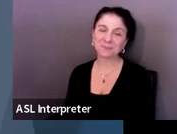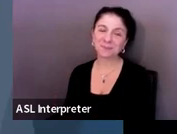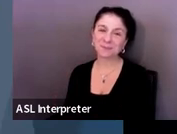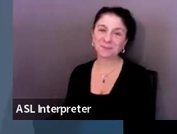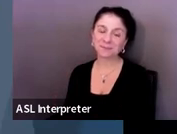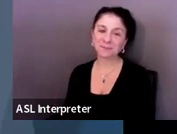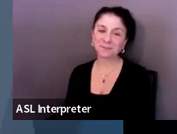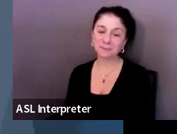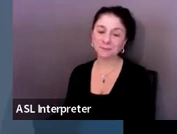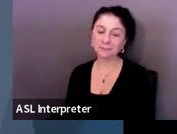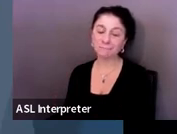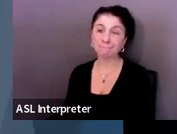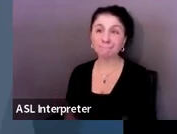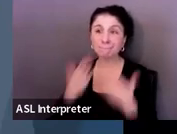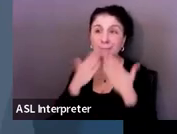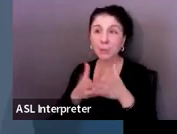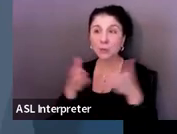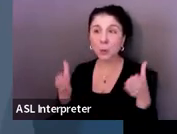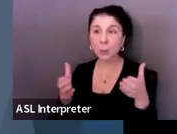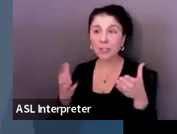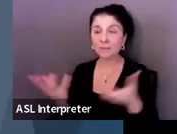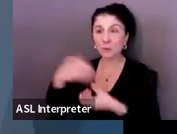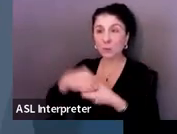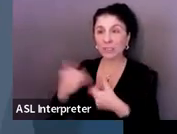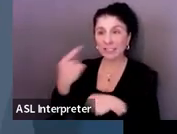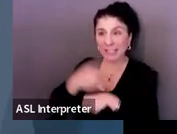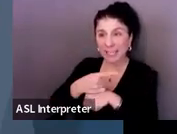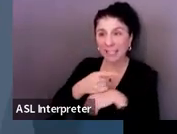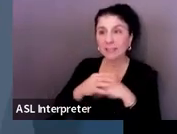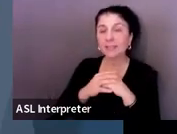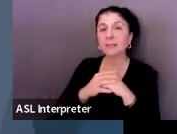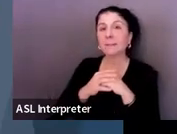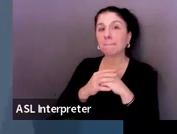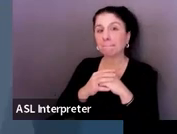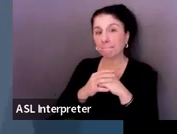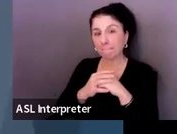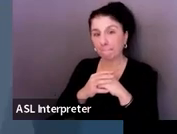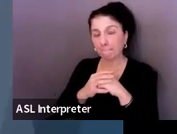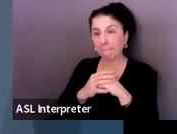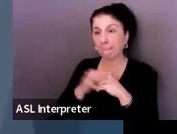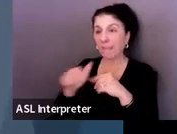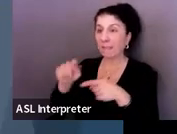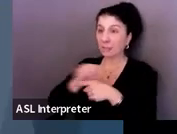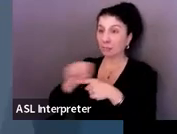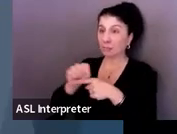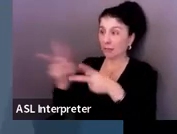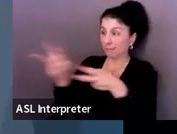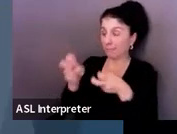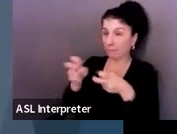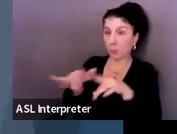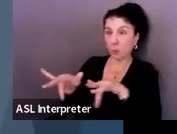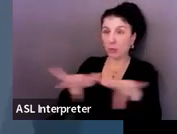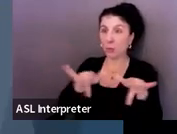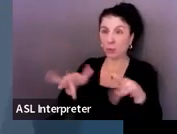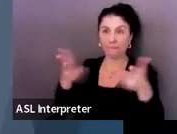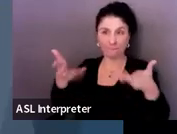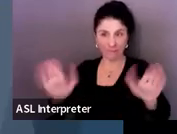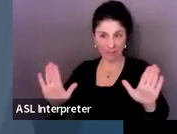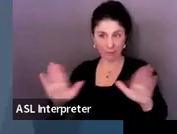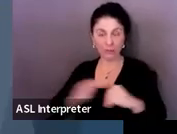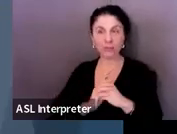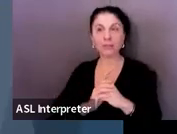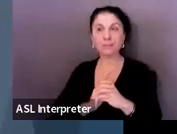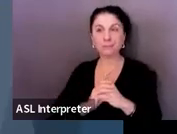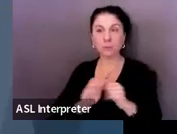And we thank you all very much for joining us today. This training has been recorded, so it will be up on our